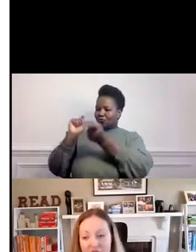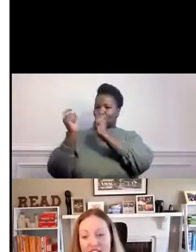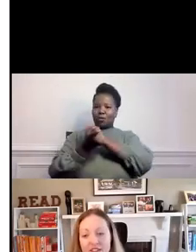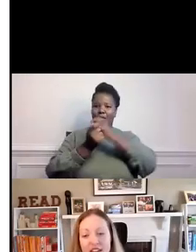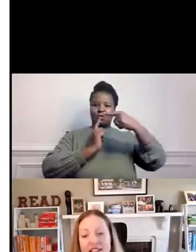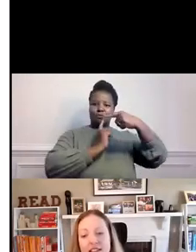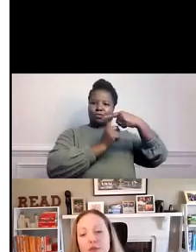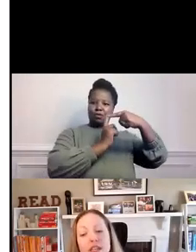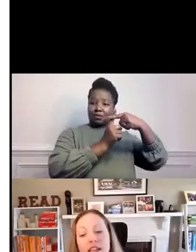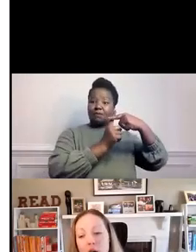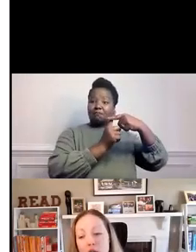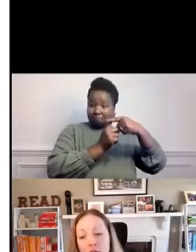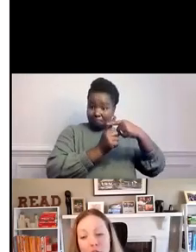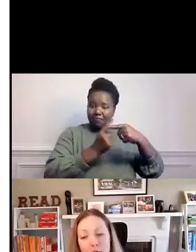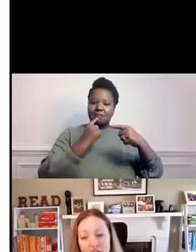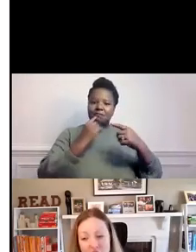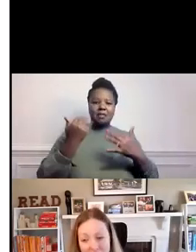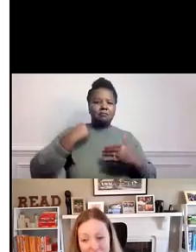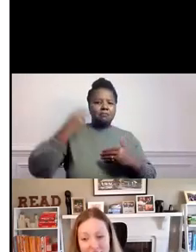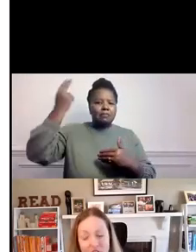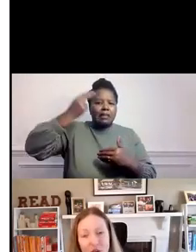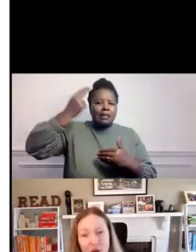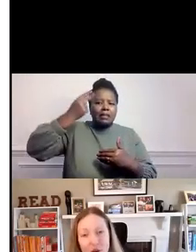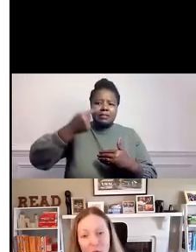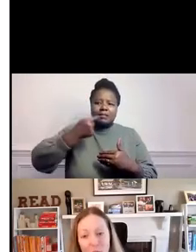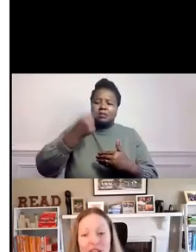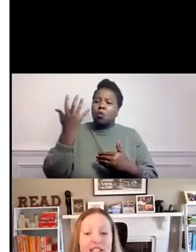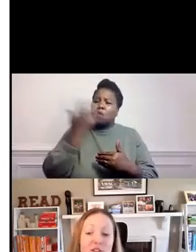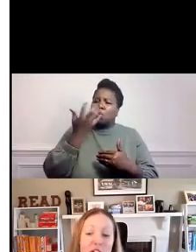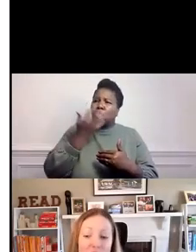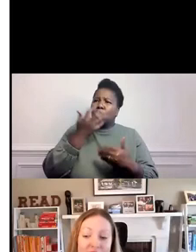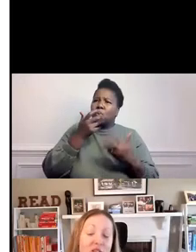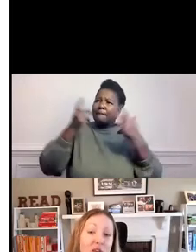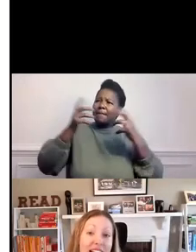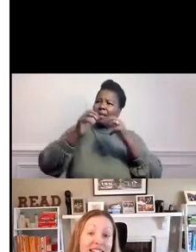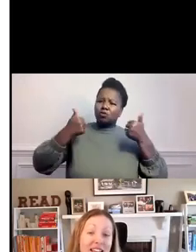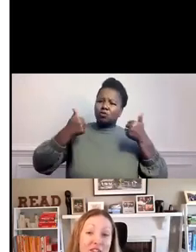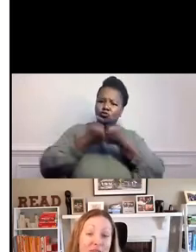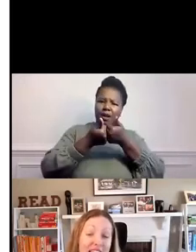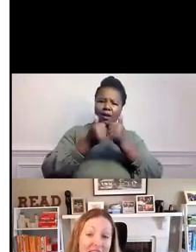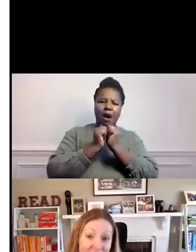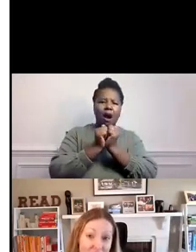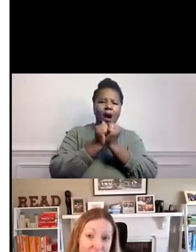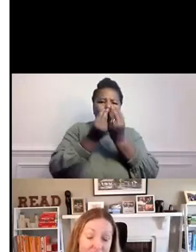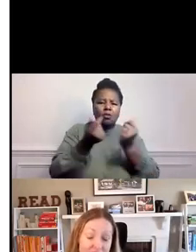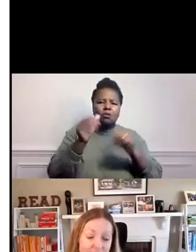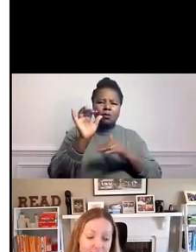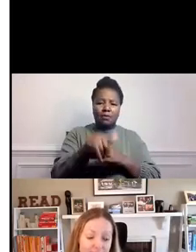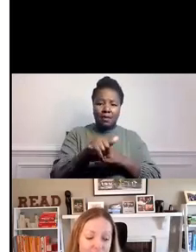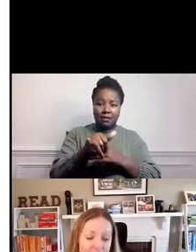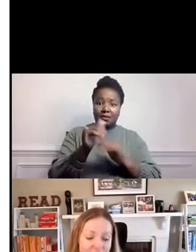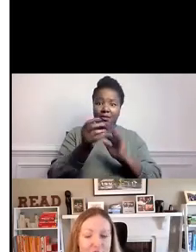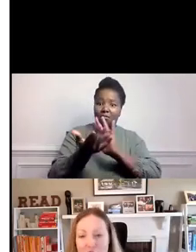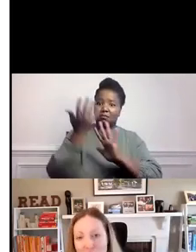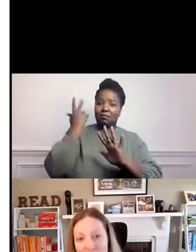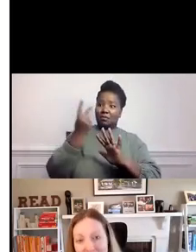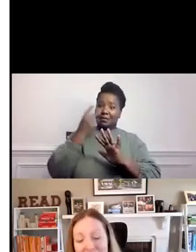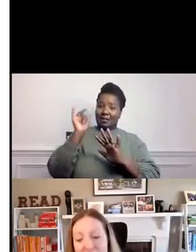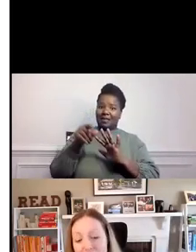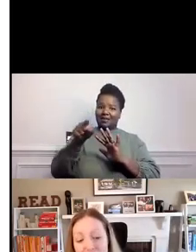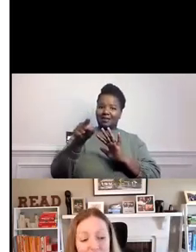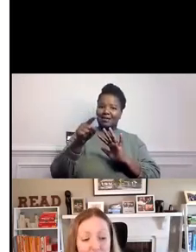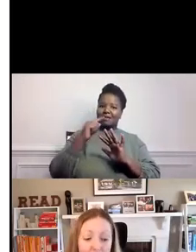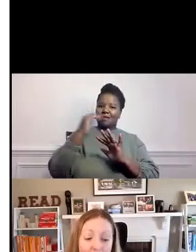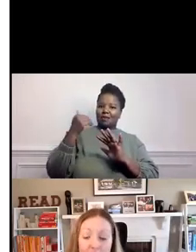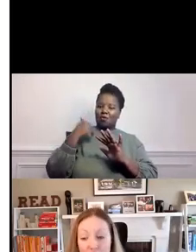coming together in the face of really overwhelming challenge. We describe this as rising from the ashes. There's no